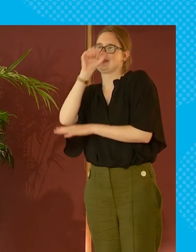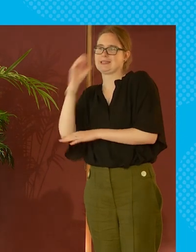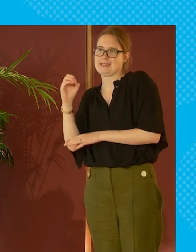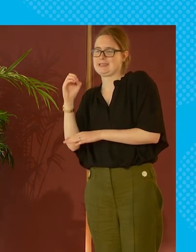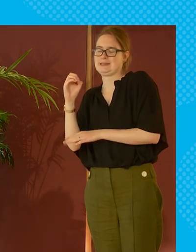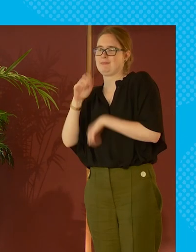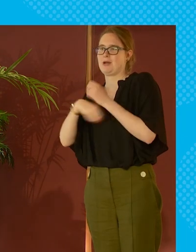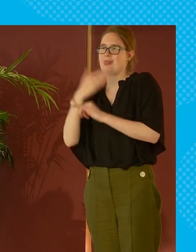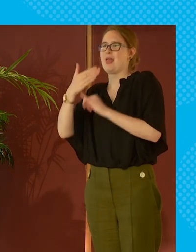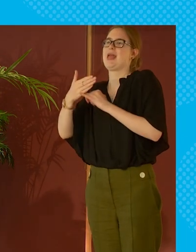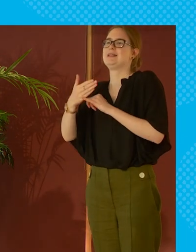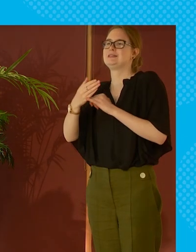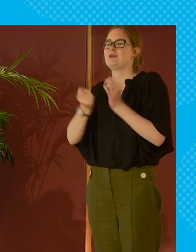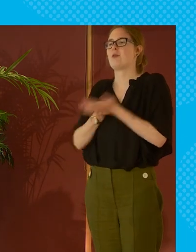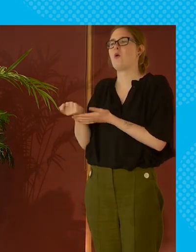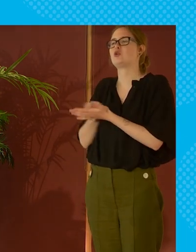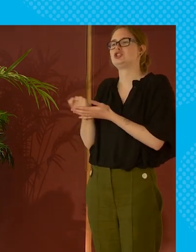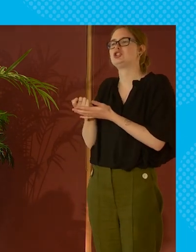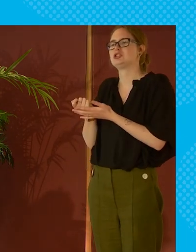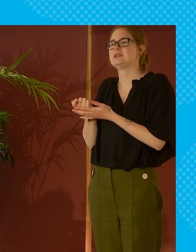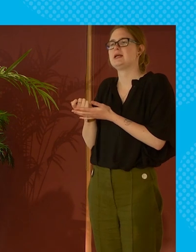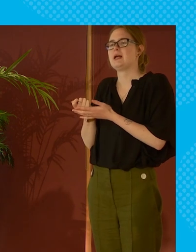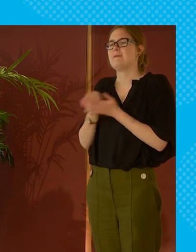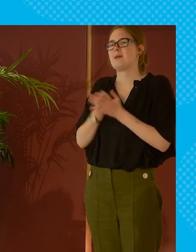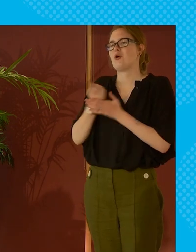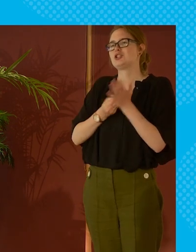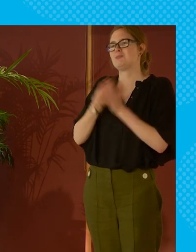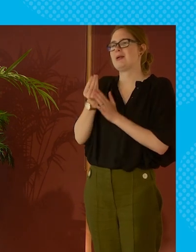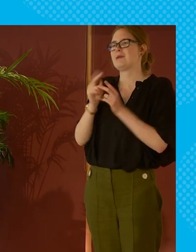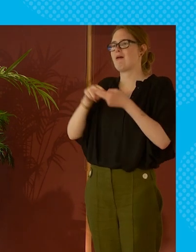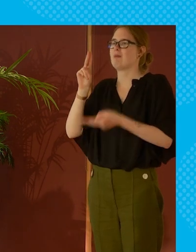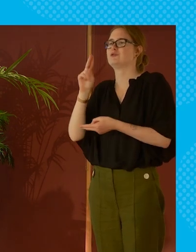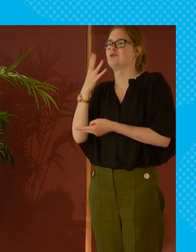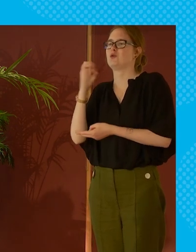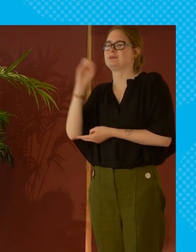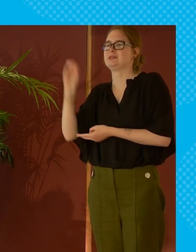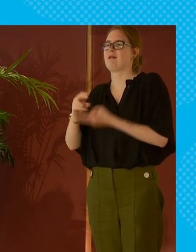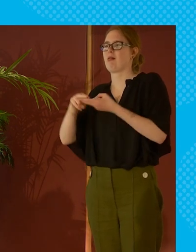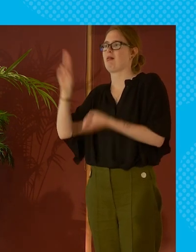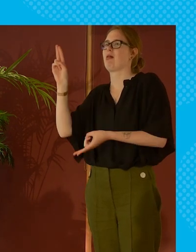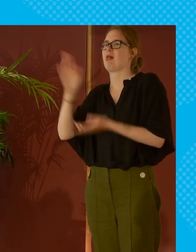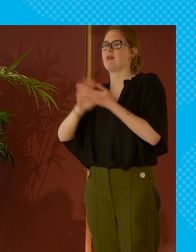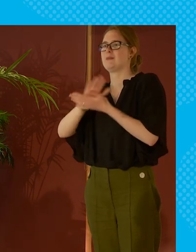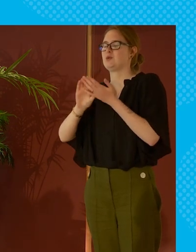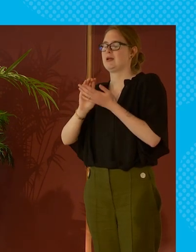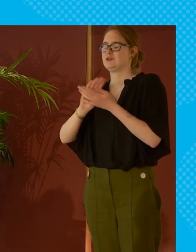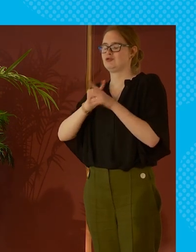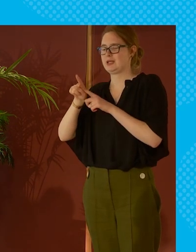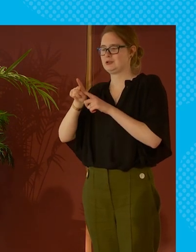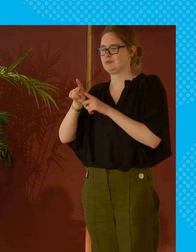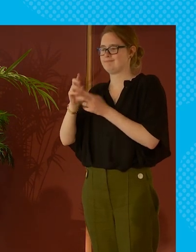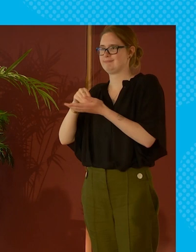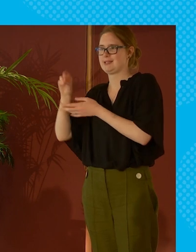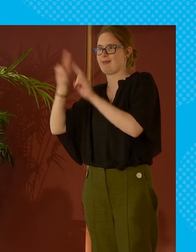we're getting towards the end of a of a mortgage but the mortgage payments have just gone up by 40 percent and become unaffordable so they might need to divest